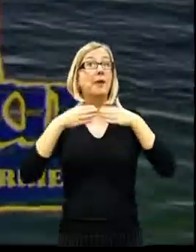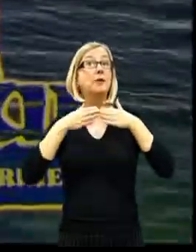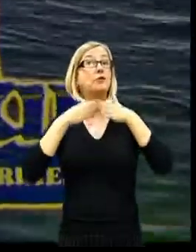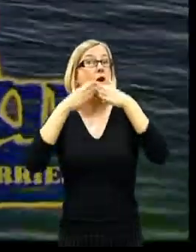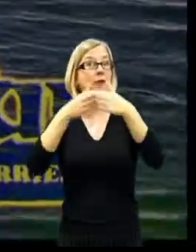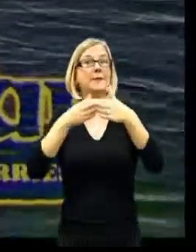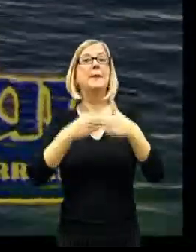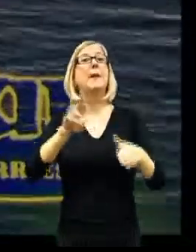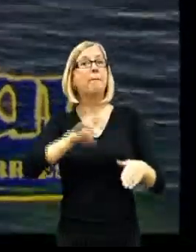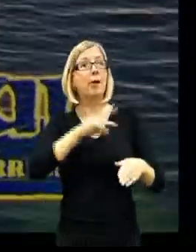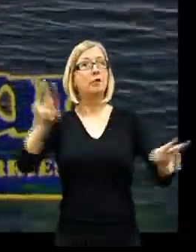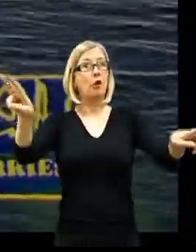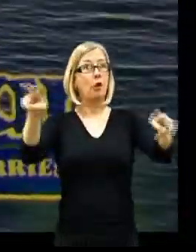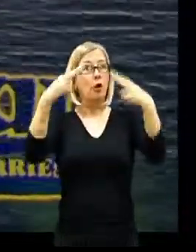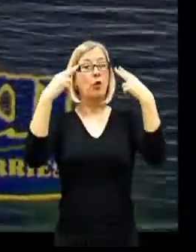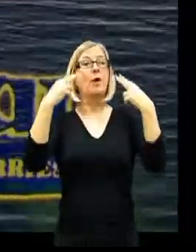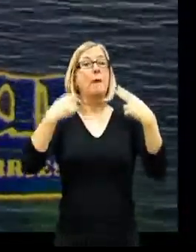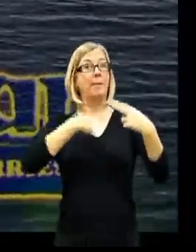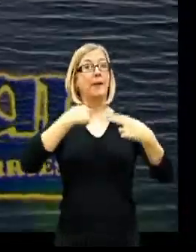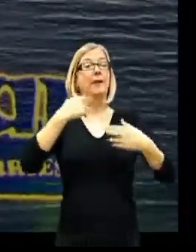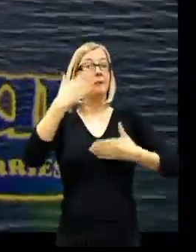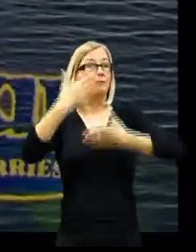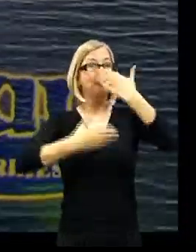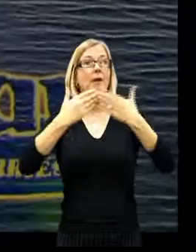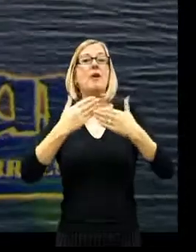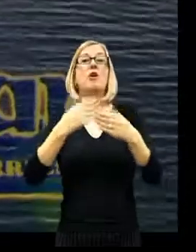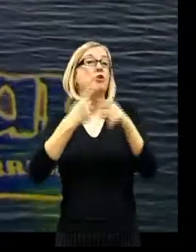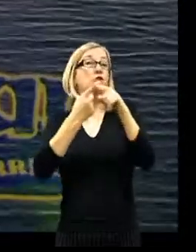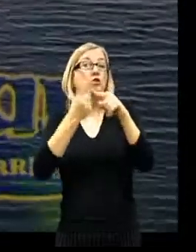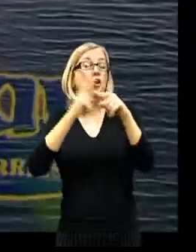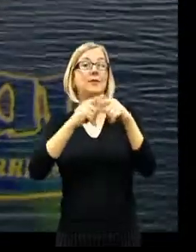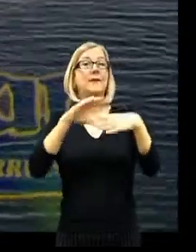Ladies and gentlemen, welcome aboard Cíol na Fáraga.